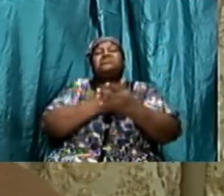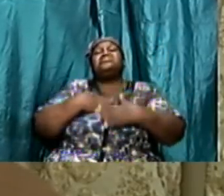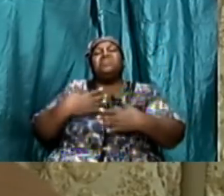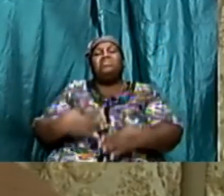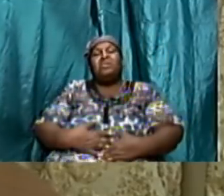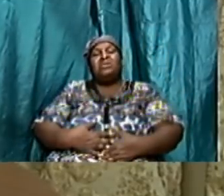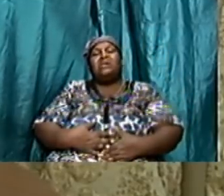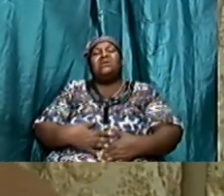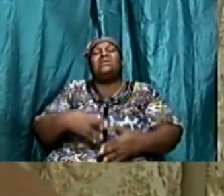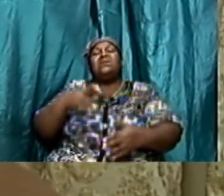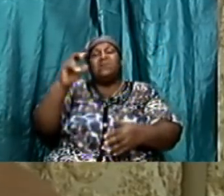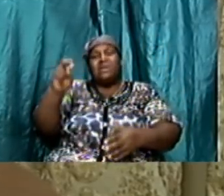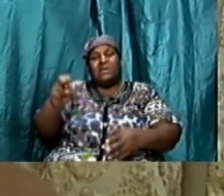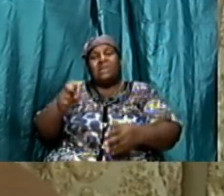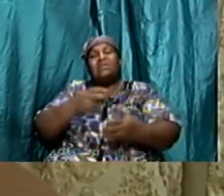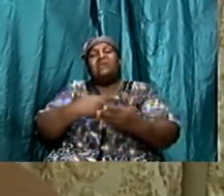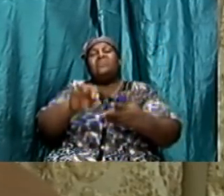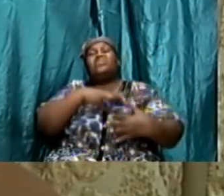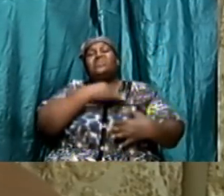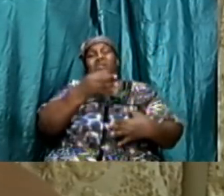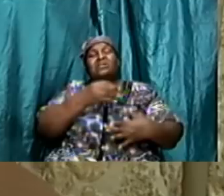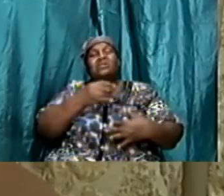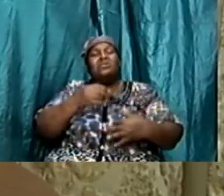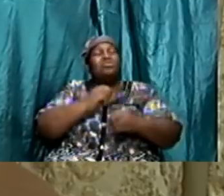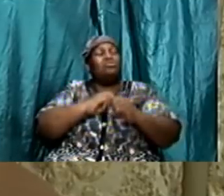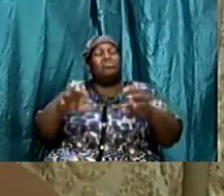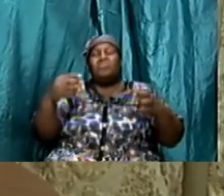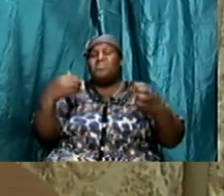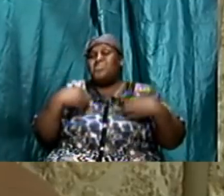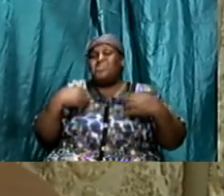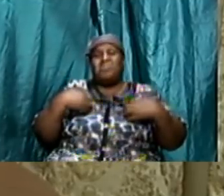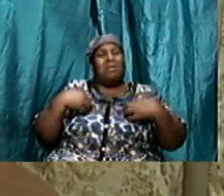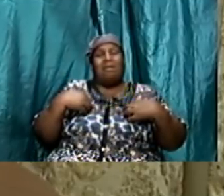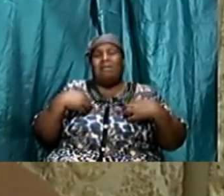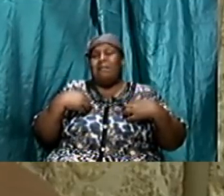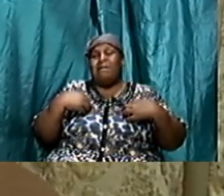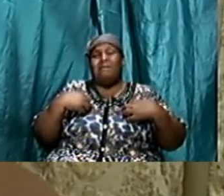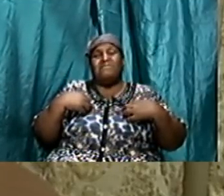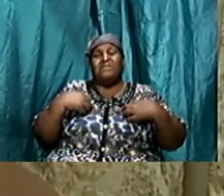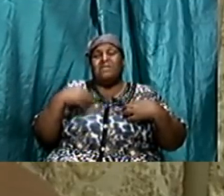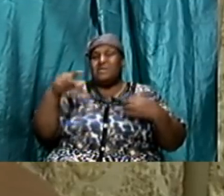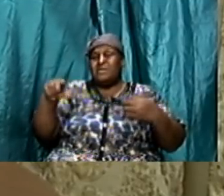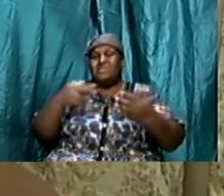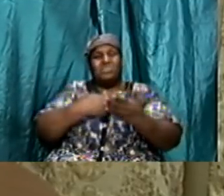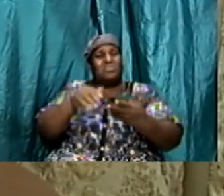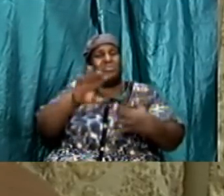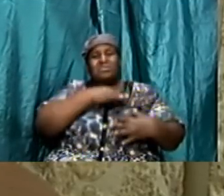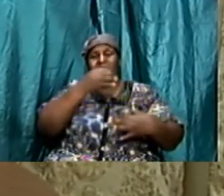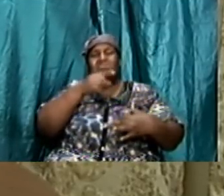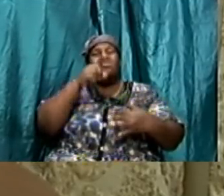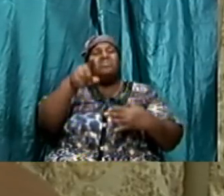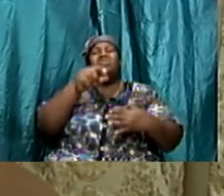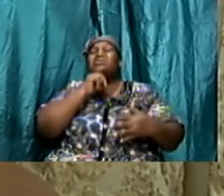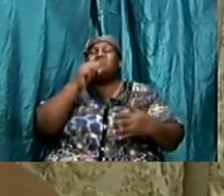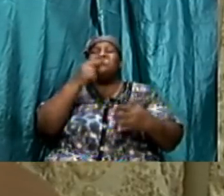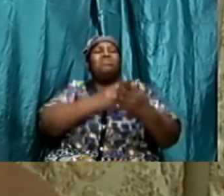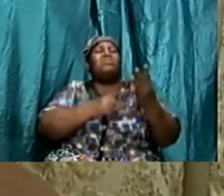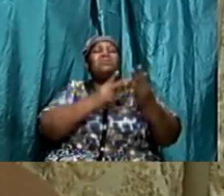if you don't have the Holy Ghost you are really none of his you don't have the Holy Ghost you are not a part of this new covenant amen